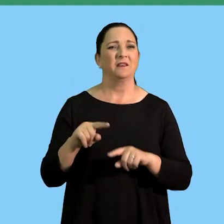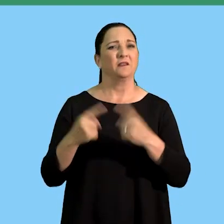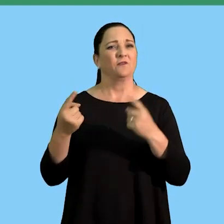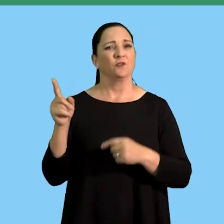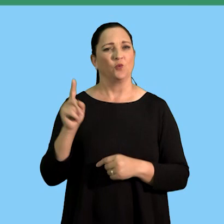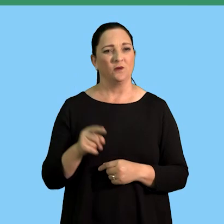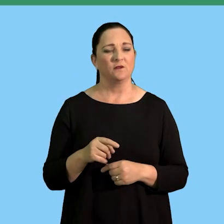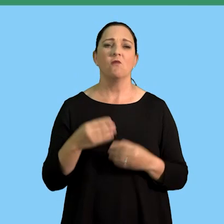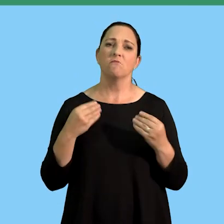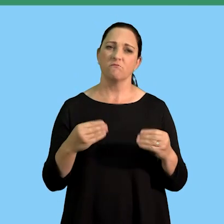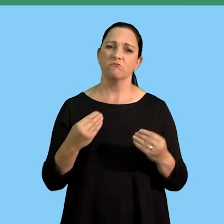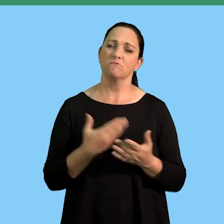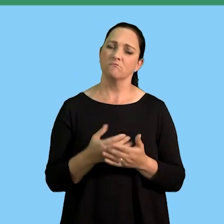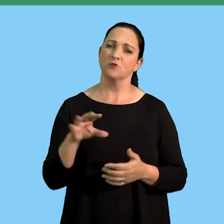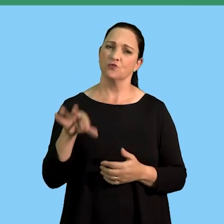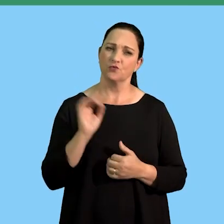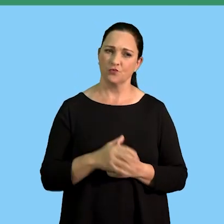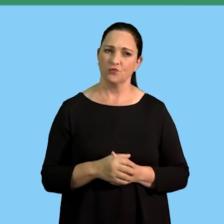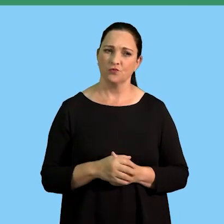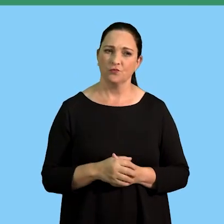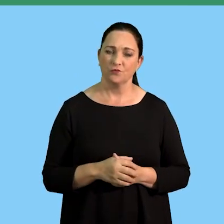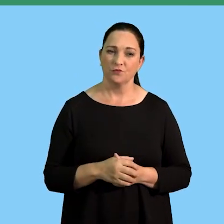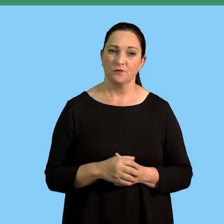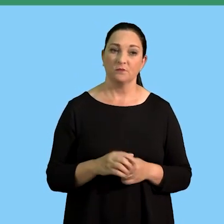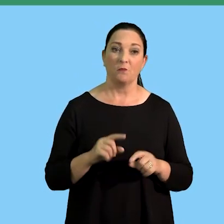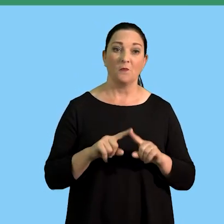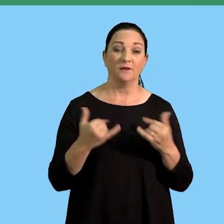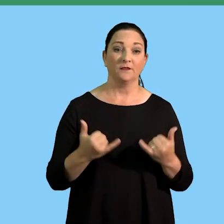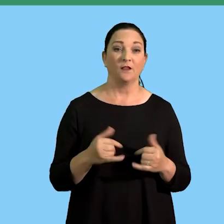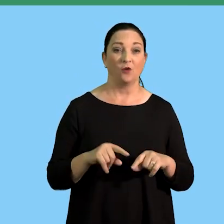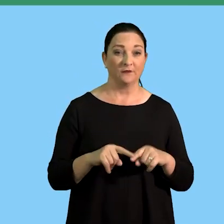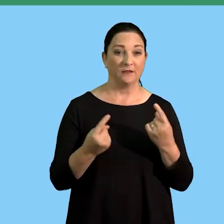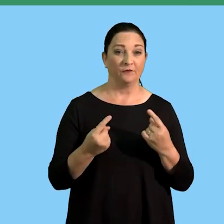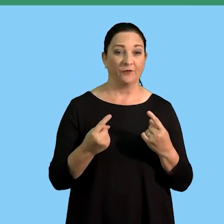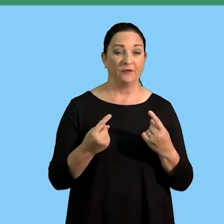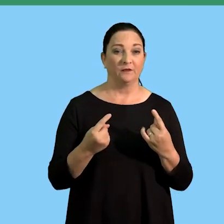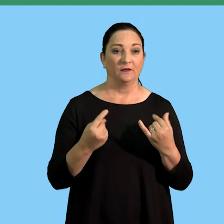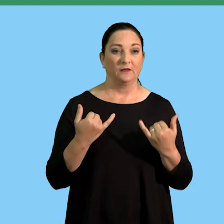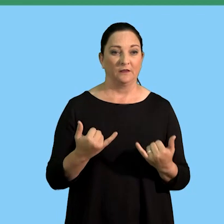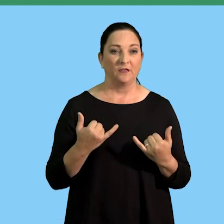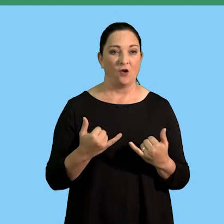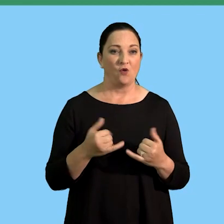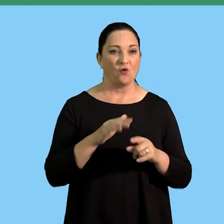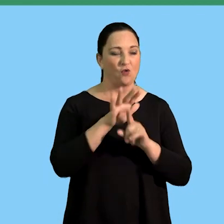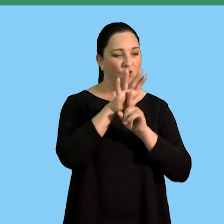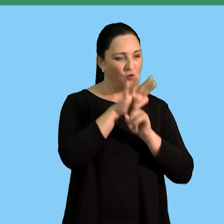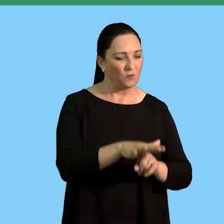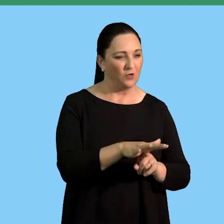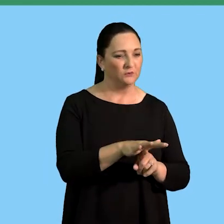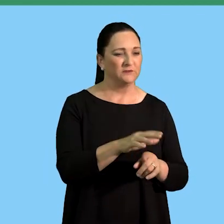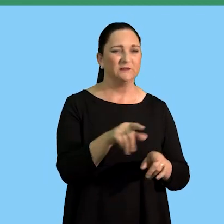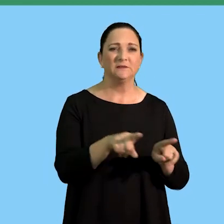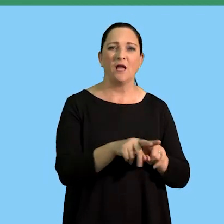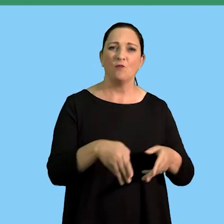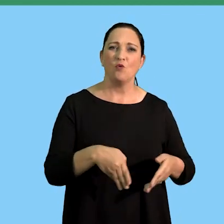voluntarily a business has a choice not to take one then when we look into types now of compulsory remember we have